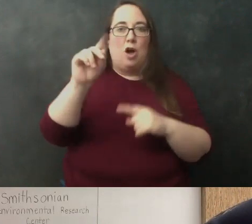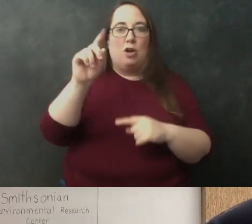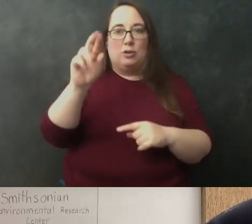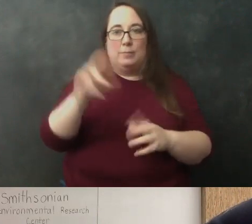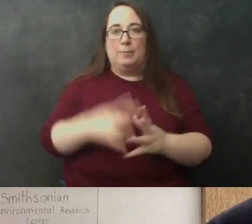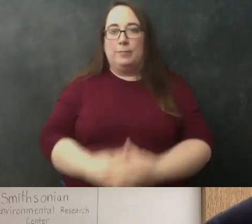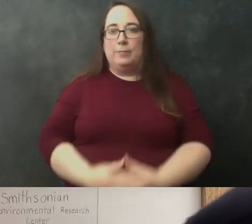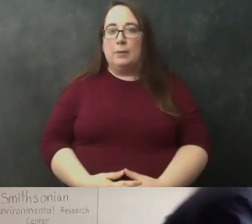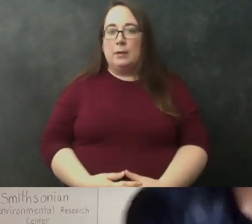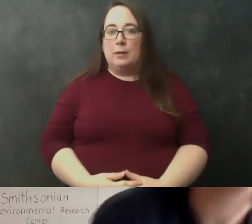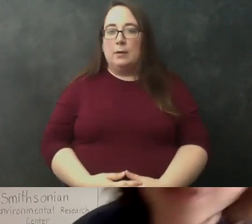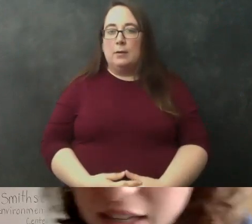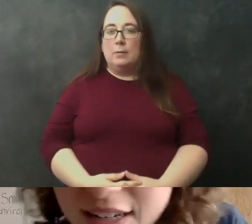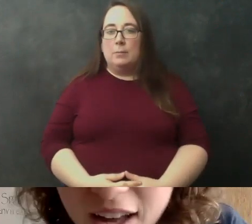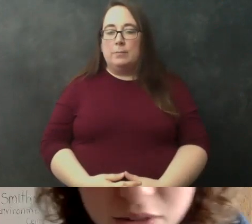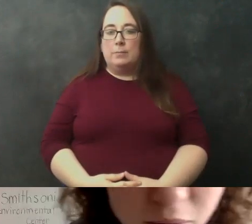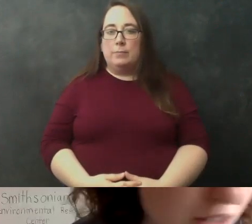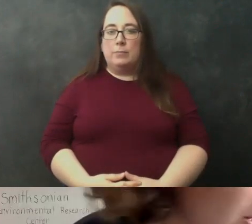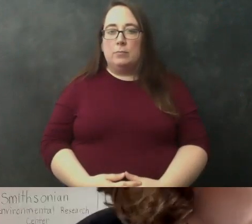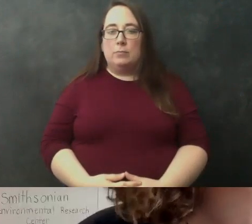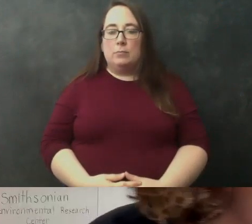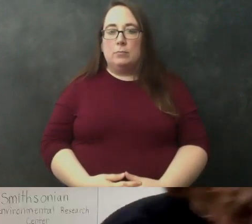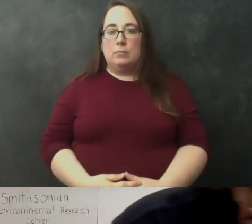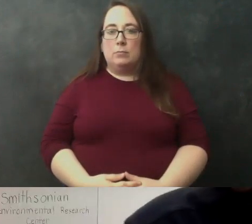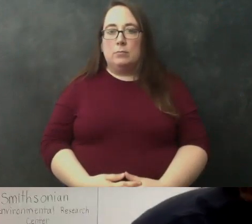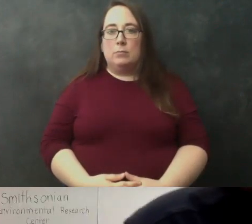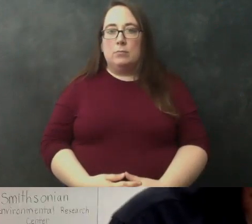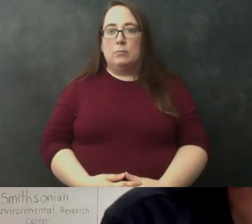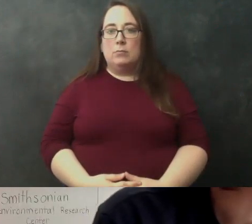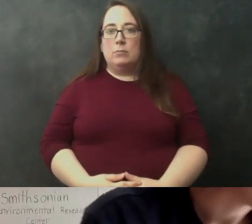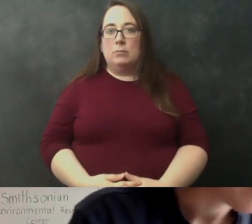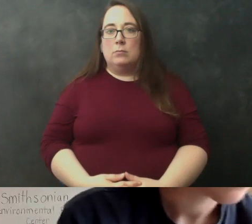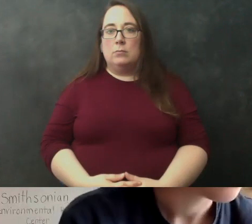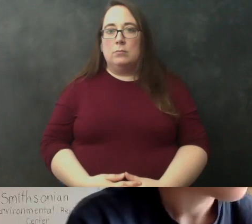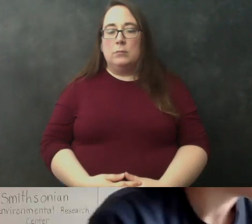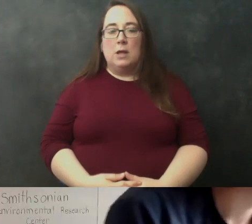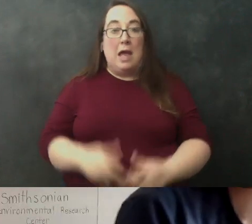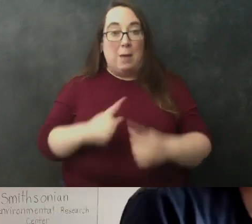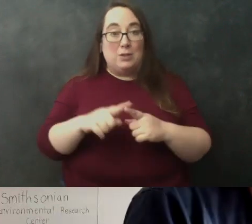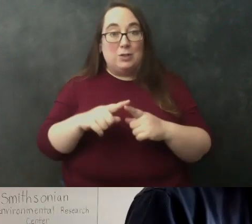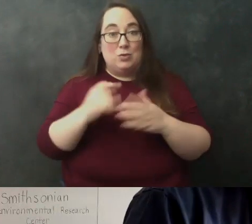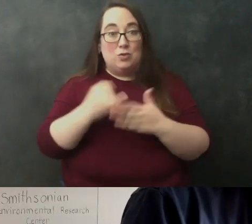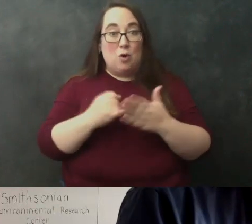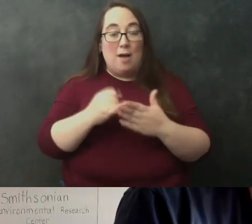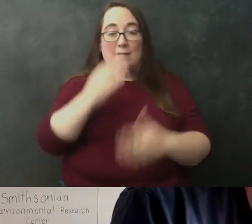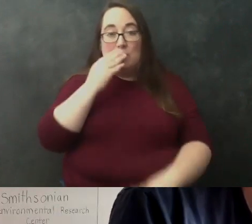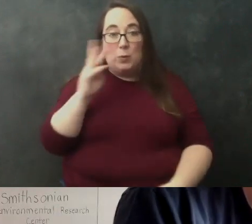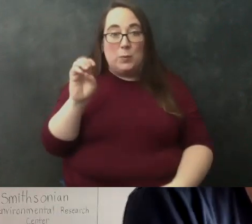i'm following along so you said so i want to draw what you mean by a food web oh yes